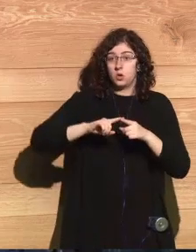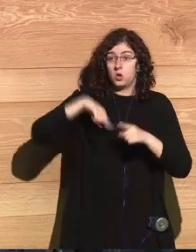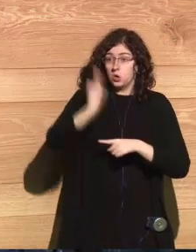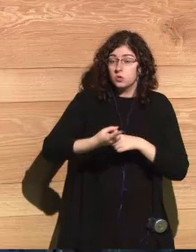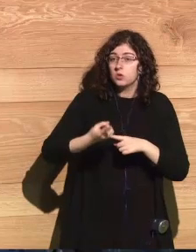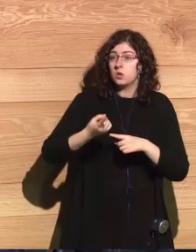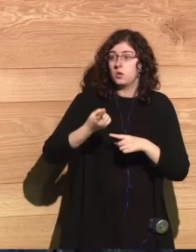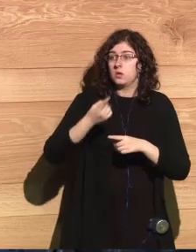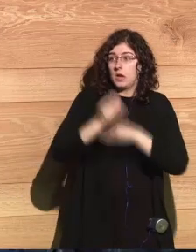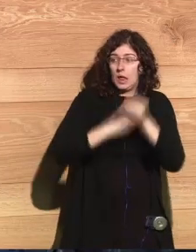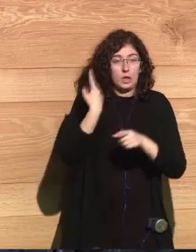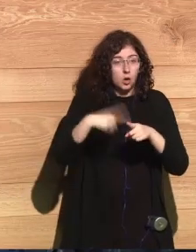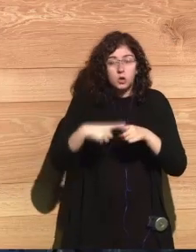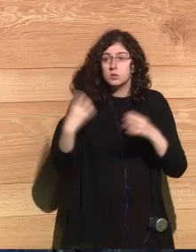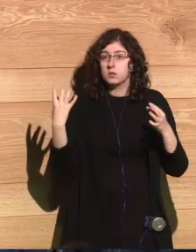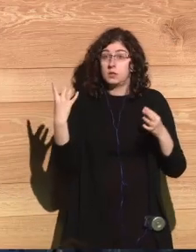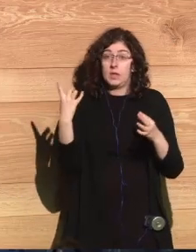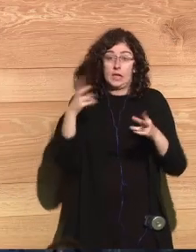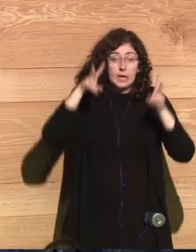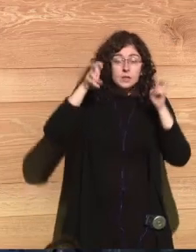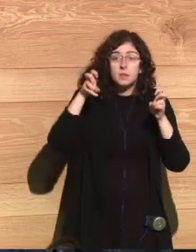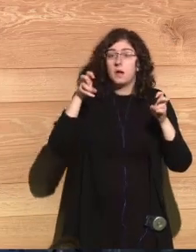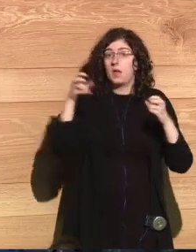this if we want the future.